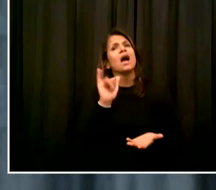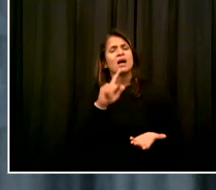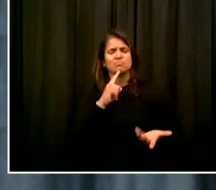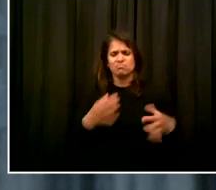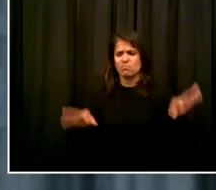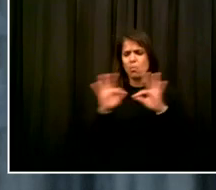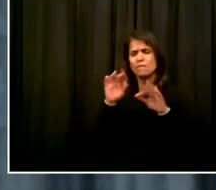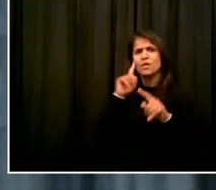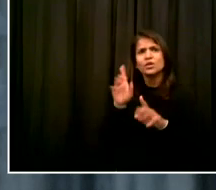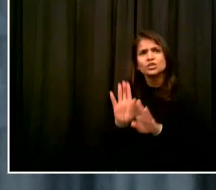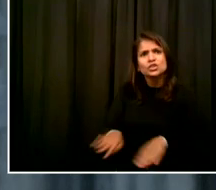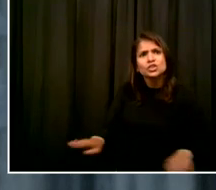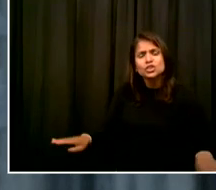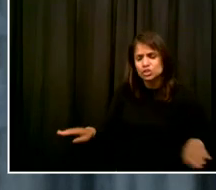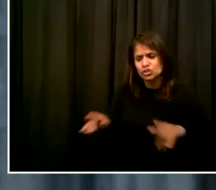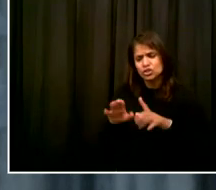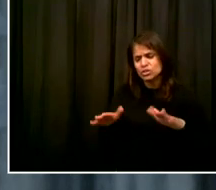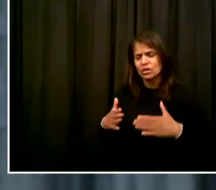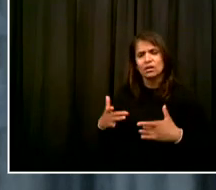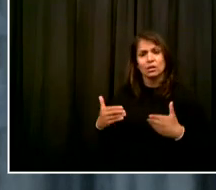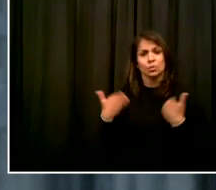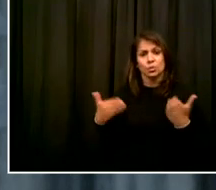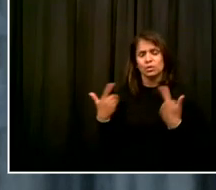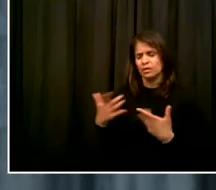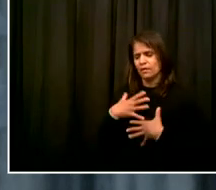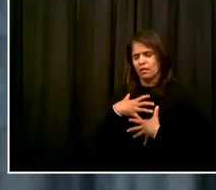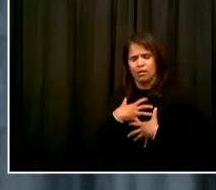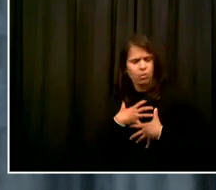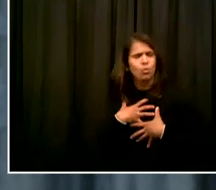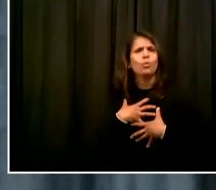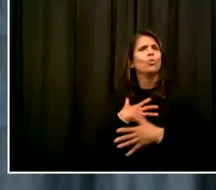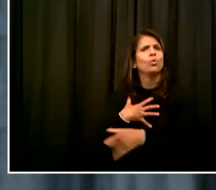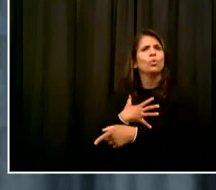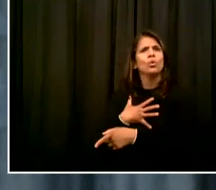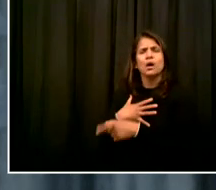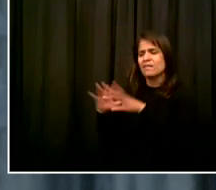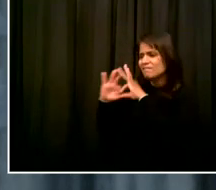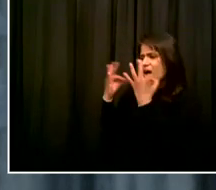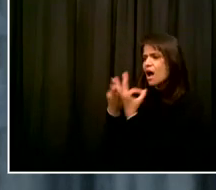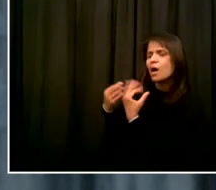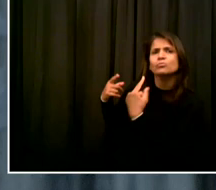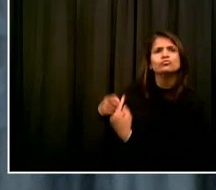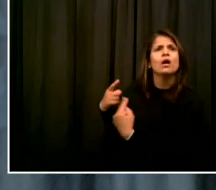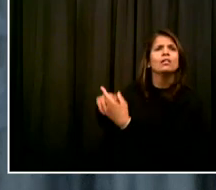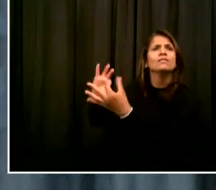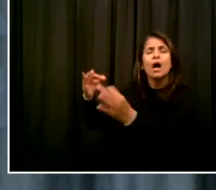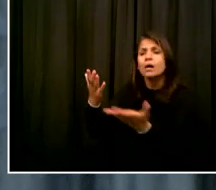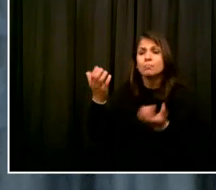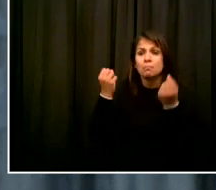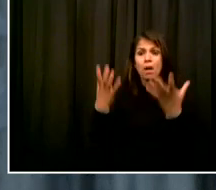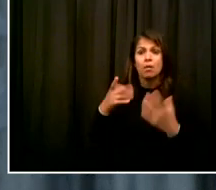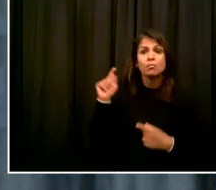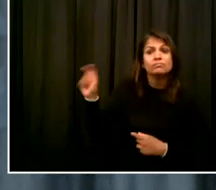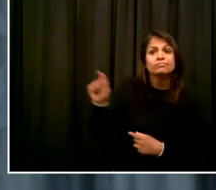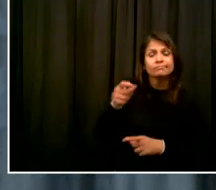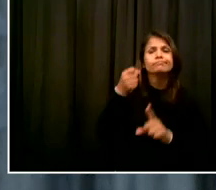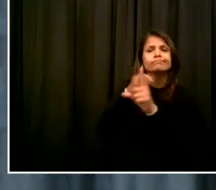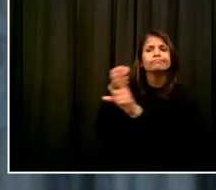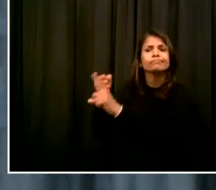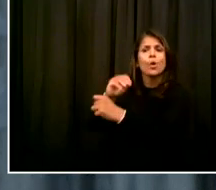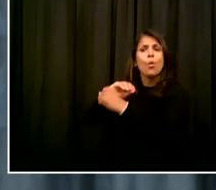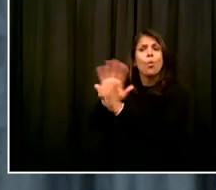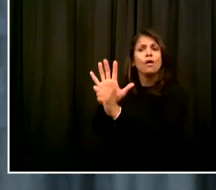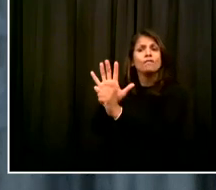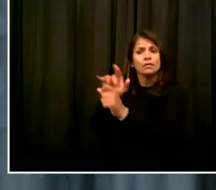to this virus. So, on the first day of school, our students will be carrying more than the usual